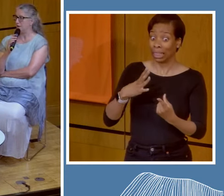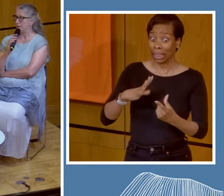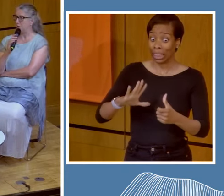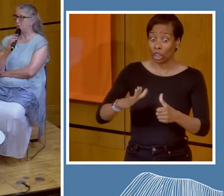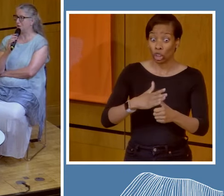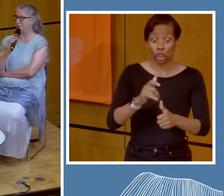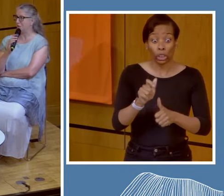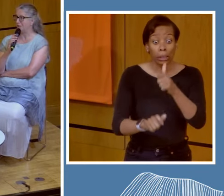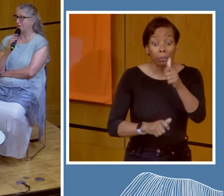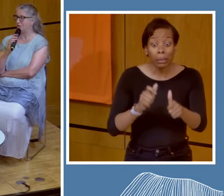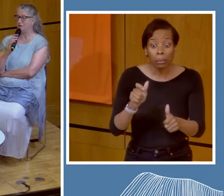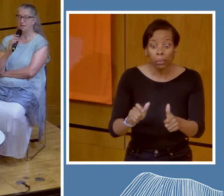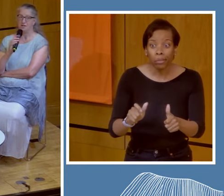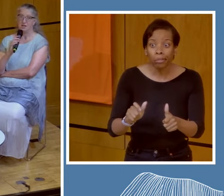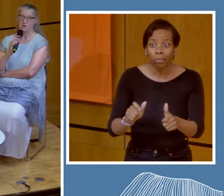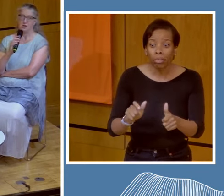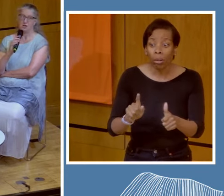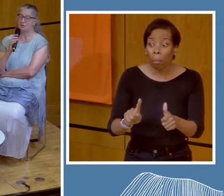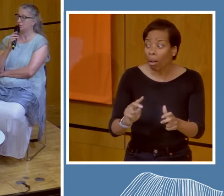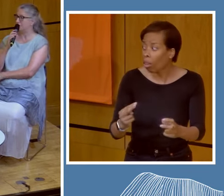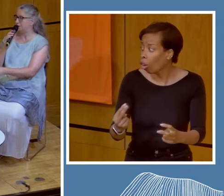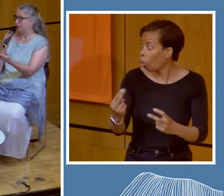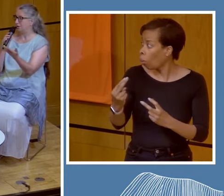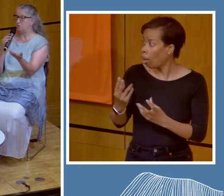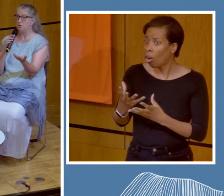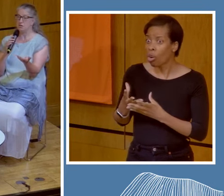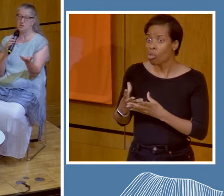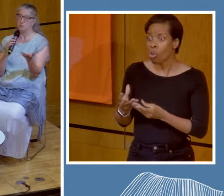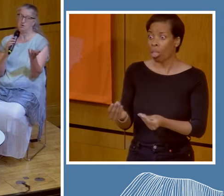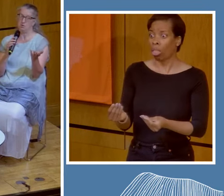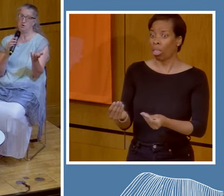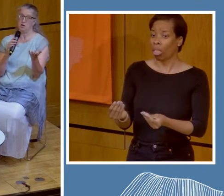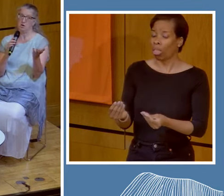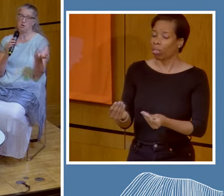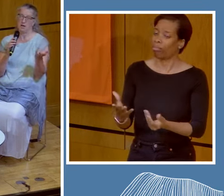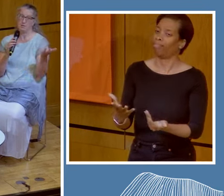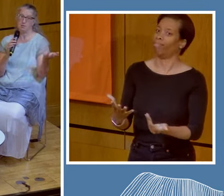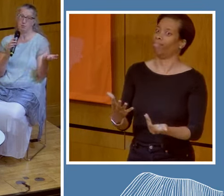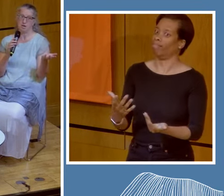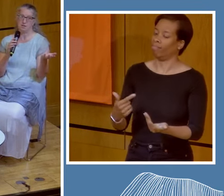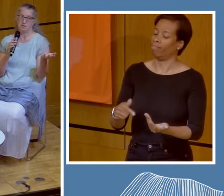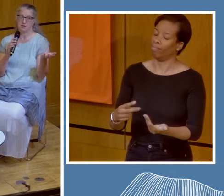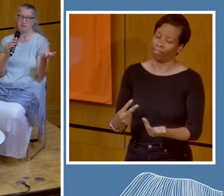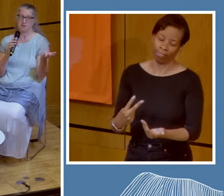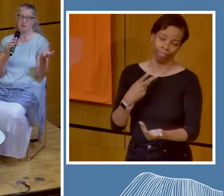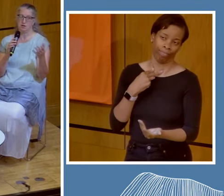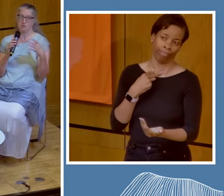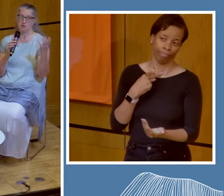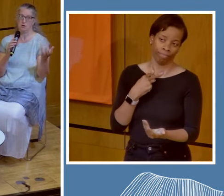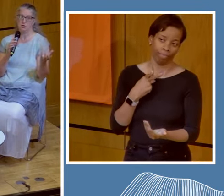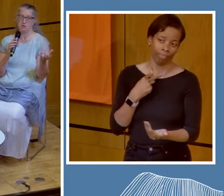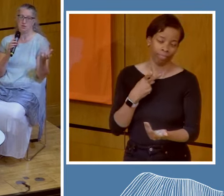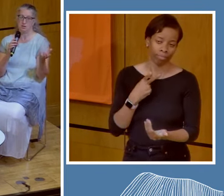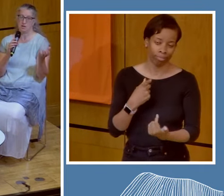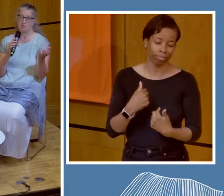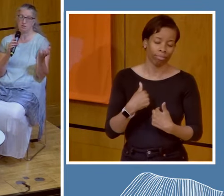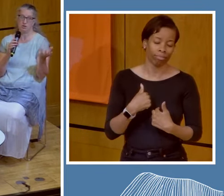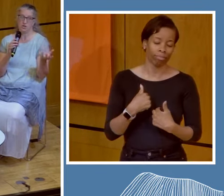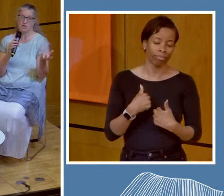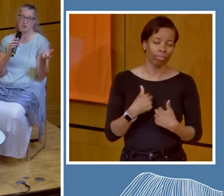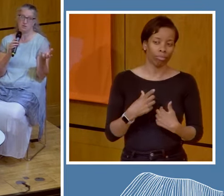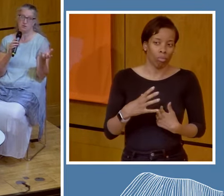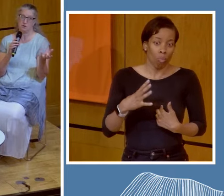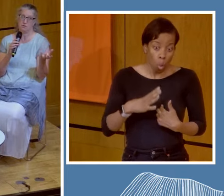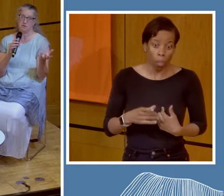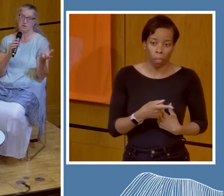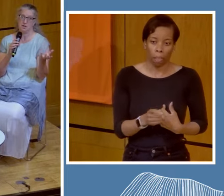at the point at which, you know, the last communities were no longer able to practice their culture and were no longer able